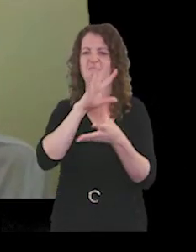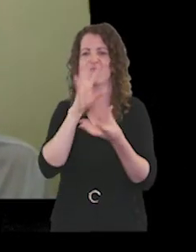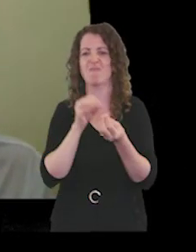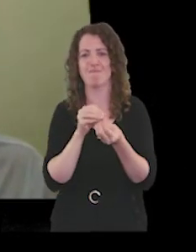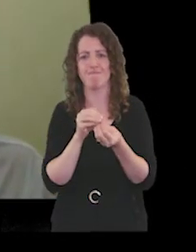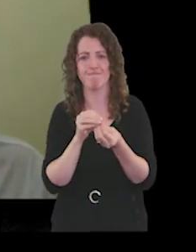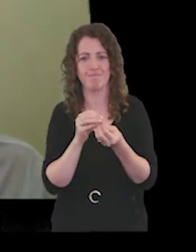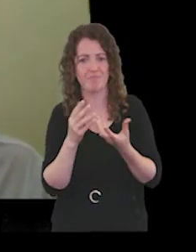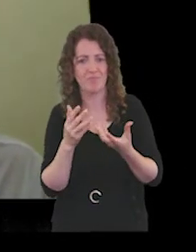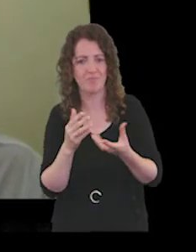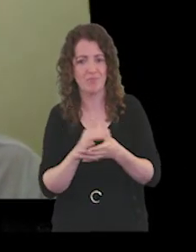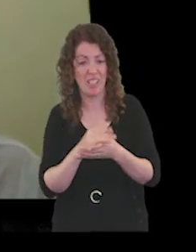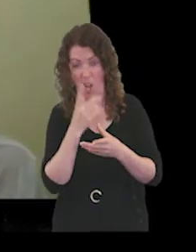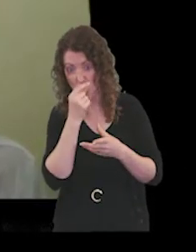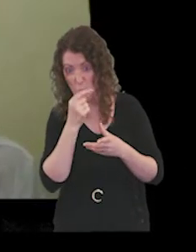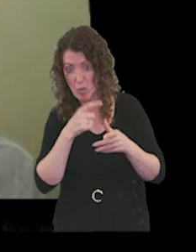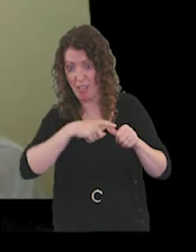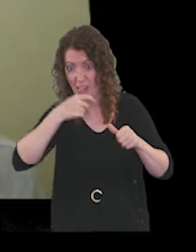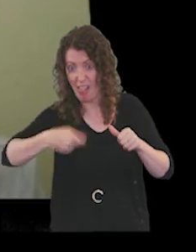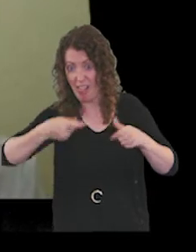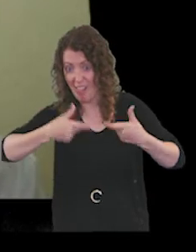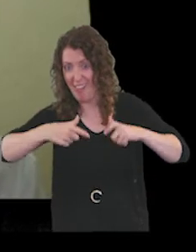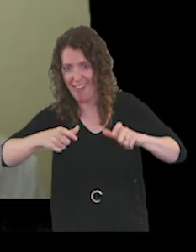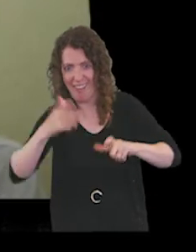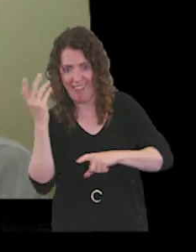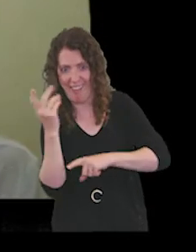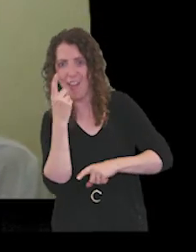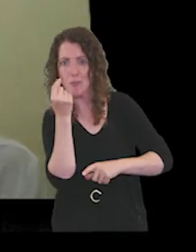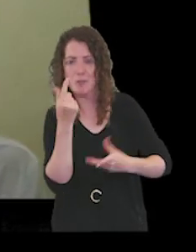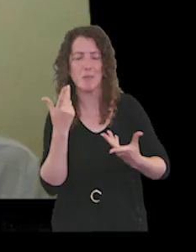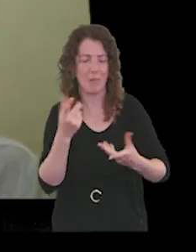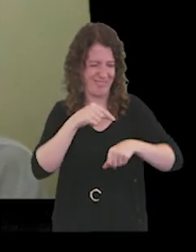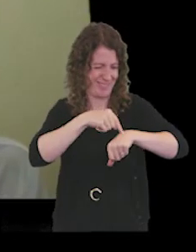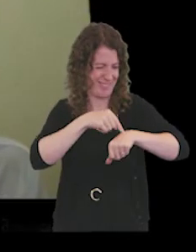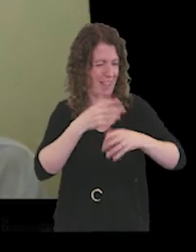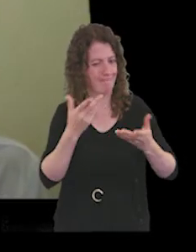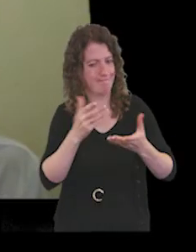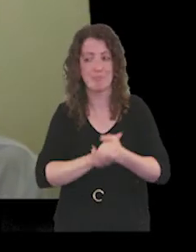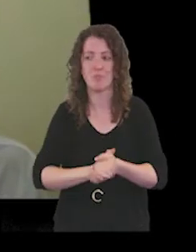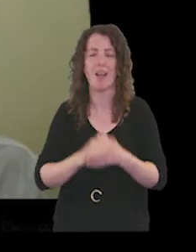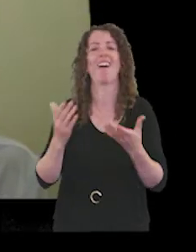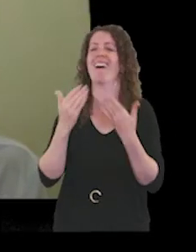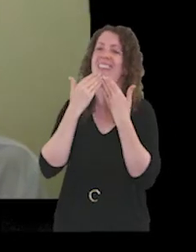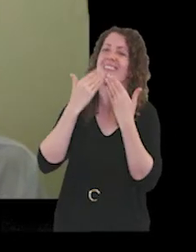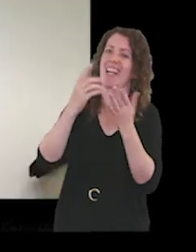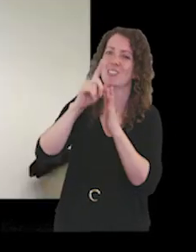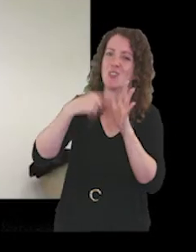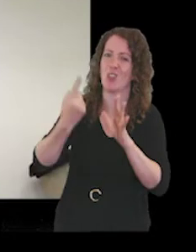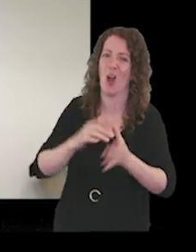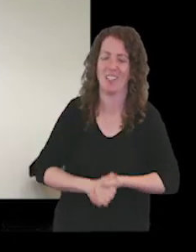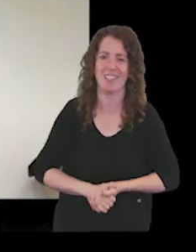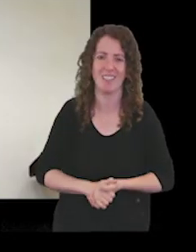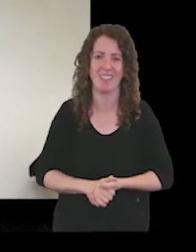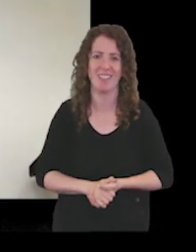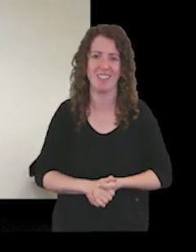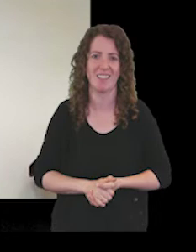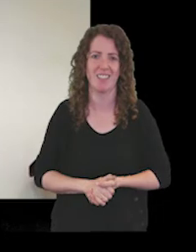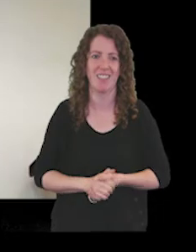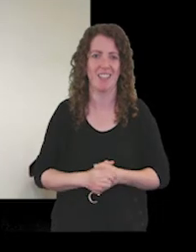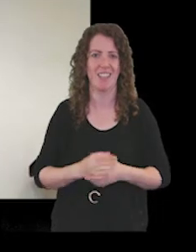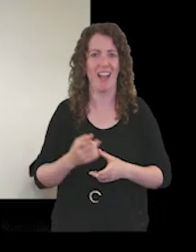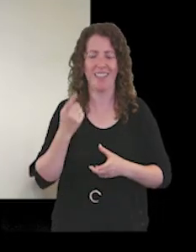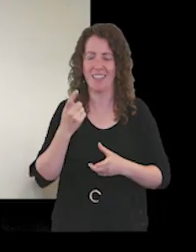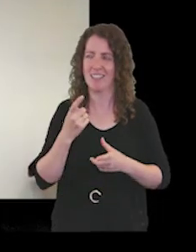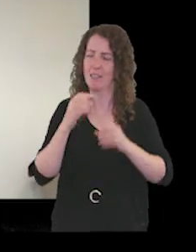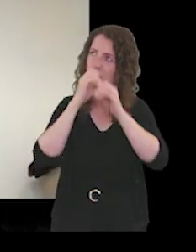it paula um could go on but i'm aware tonight thank you thank thanks john and uh i think if nothing else it gives a bit of an